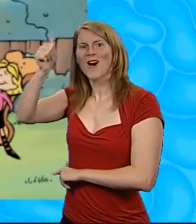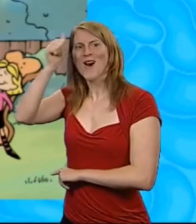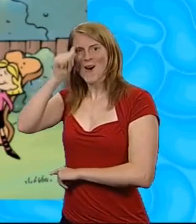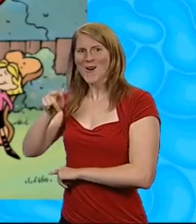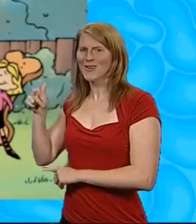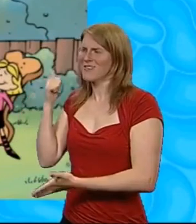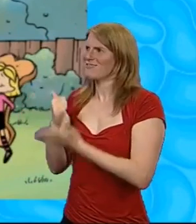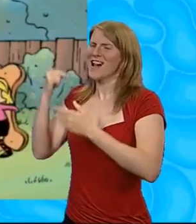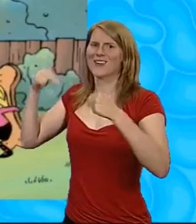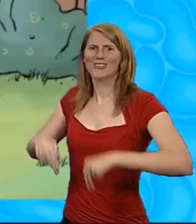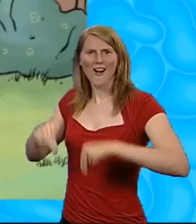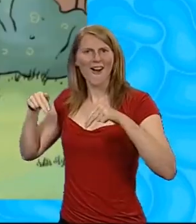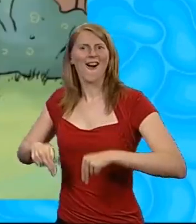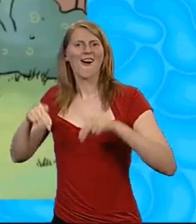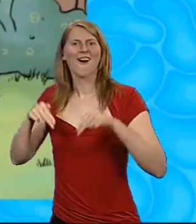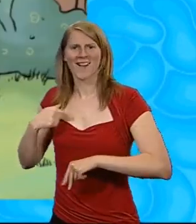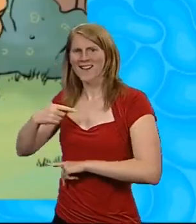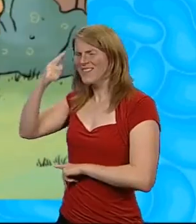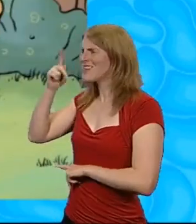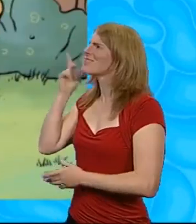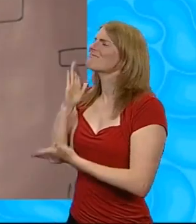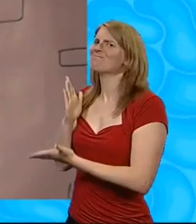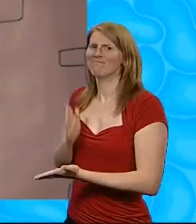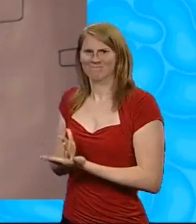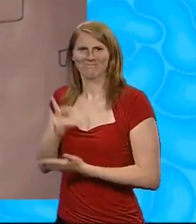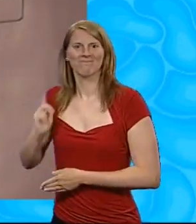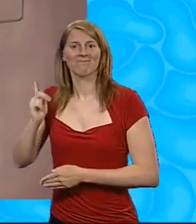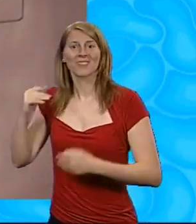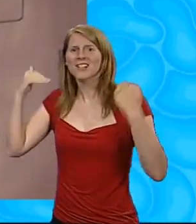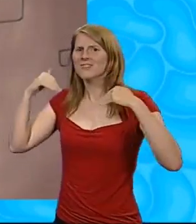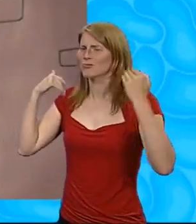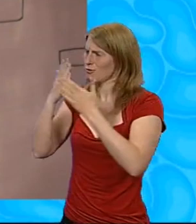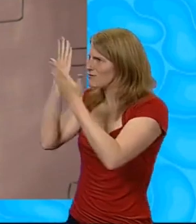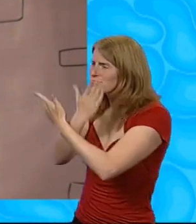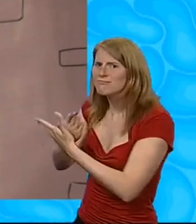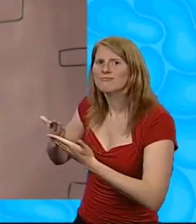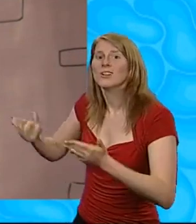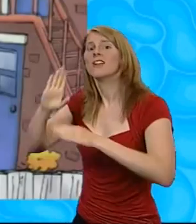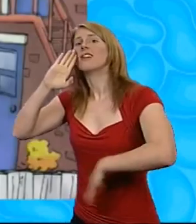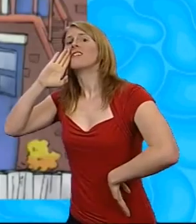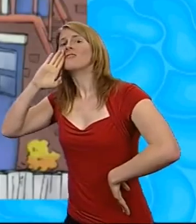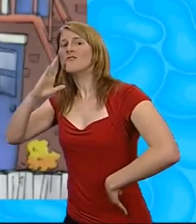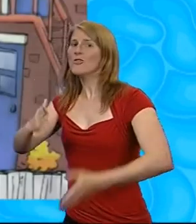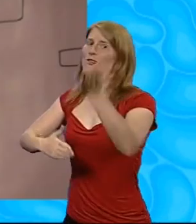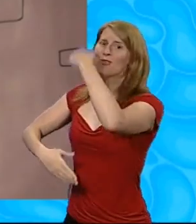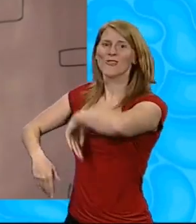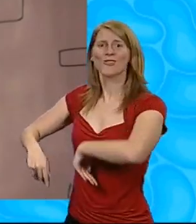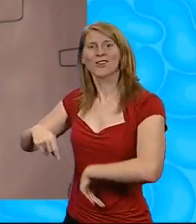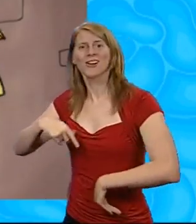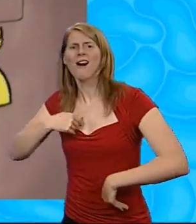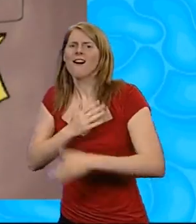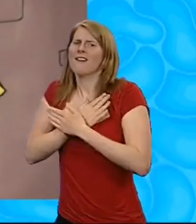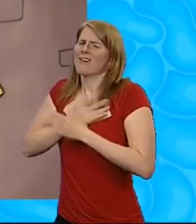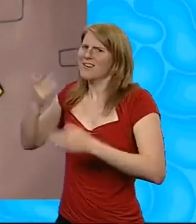the greatest dog ever, I really think so. Clifford's so loyal, he's there when you call. I love